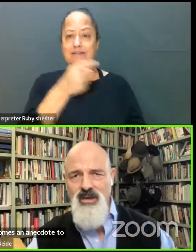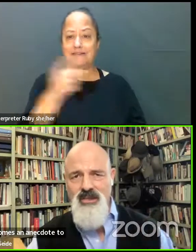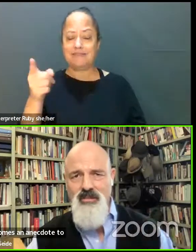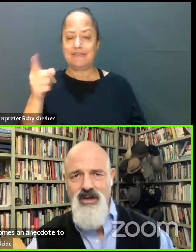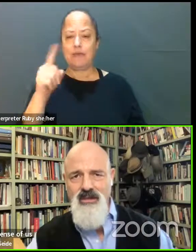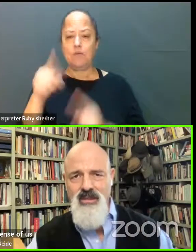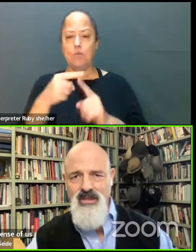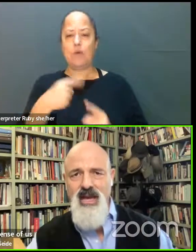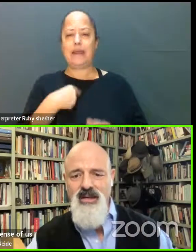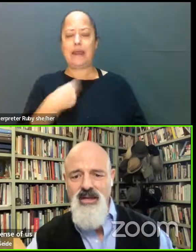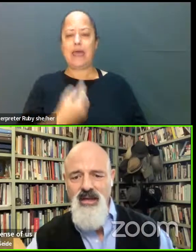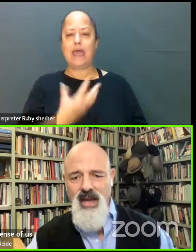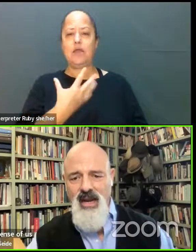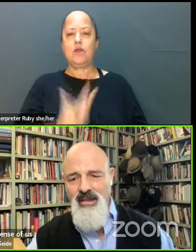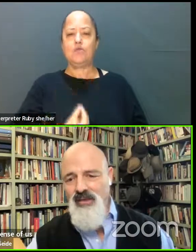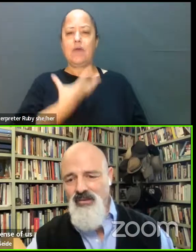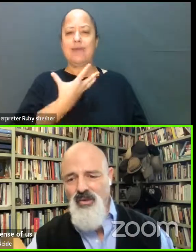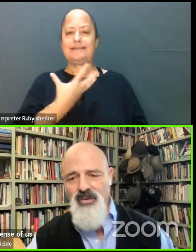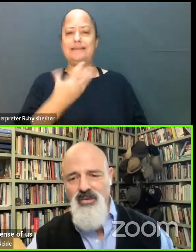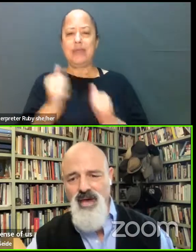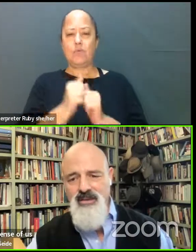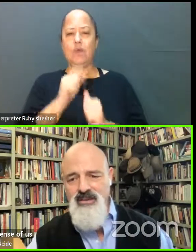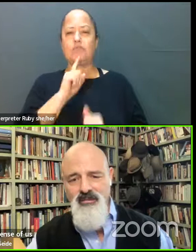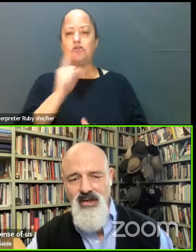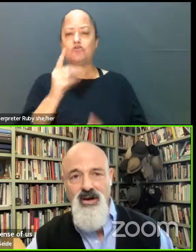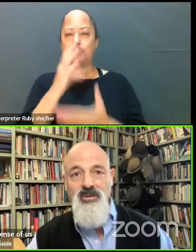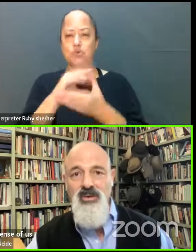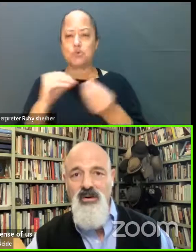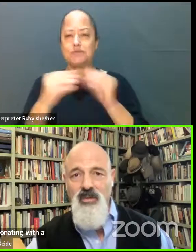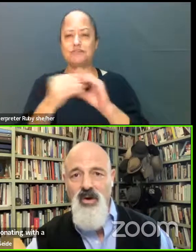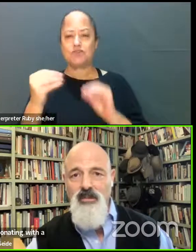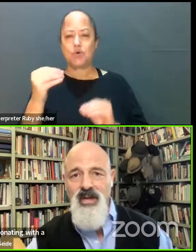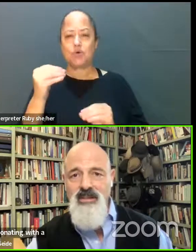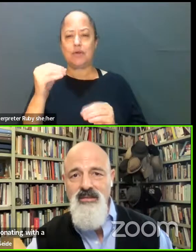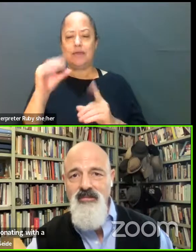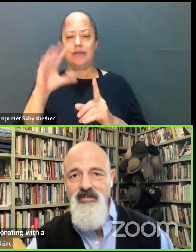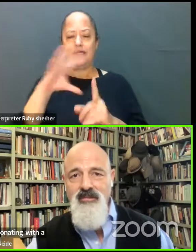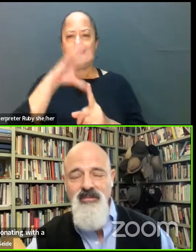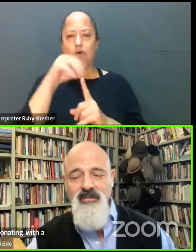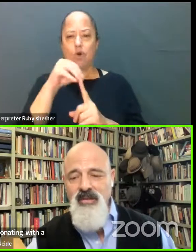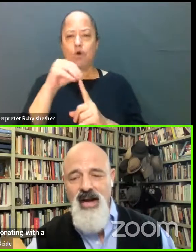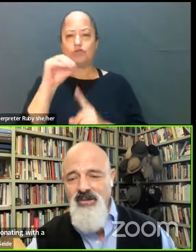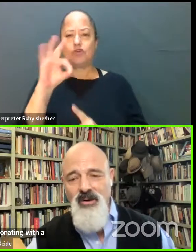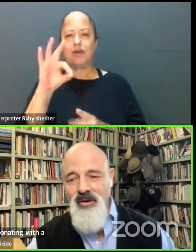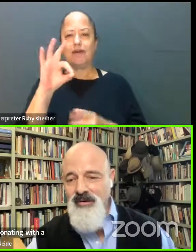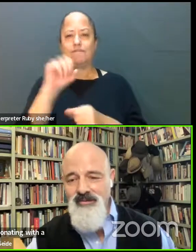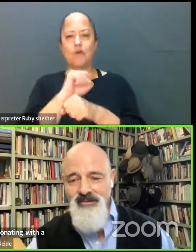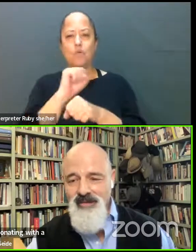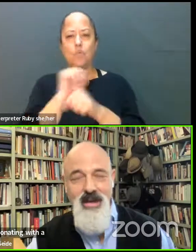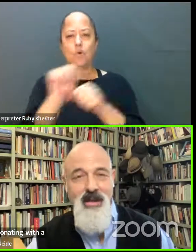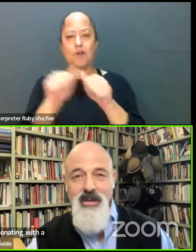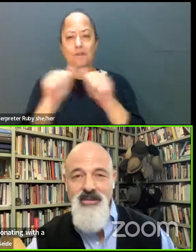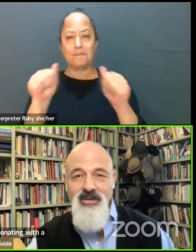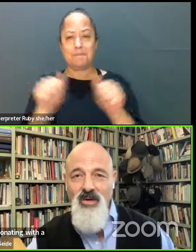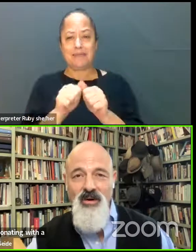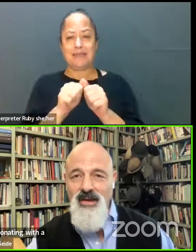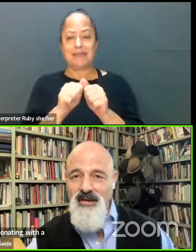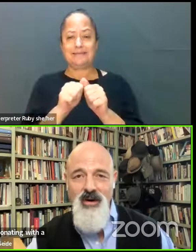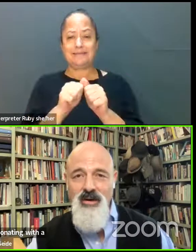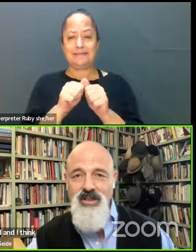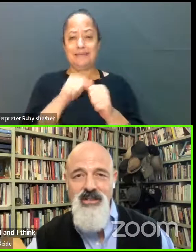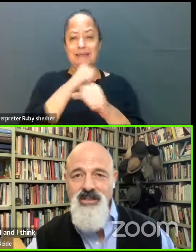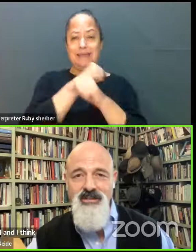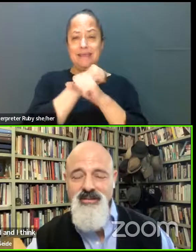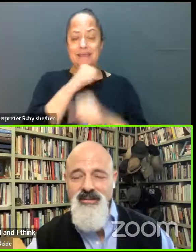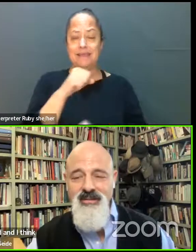with a true story that someone else has said. And I think that further that the culture of the workplace either inhibits or